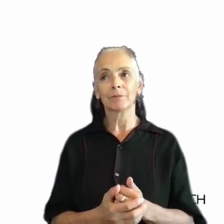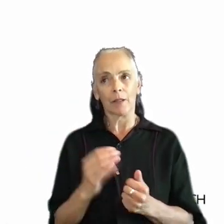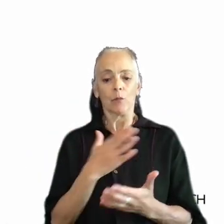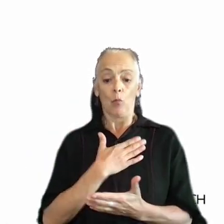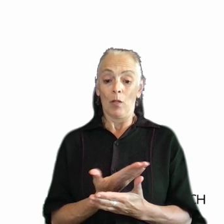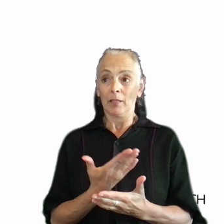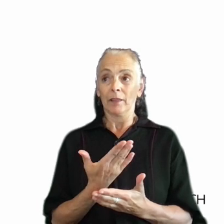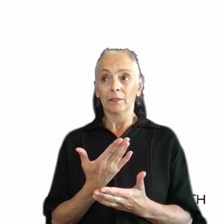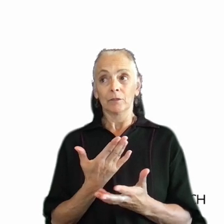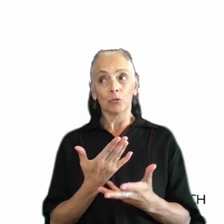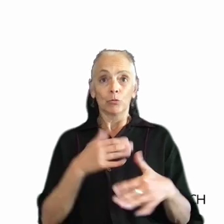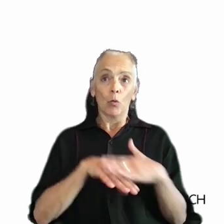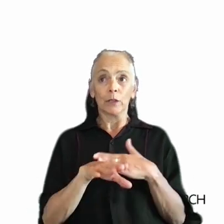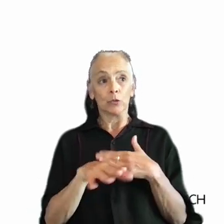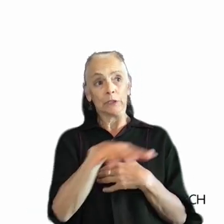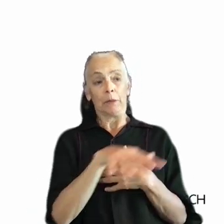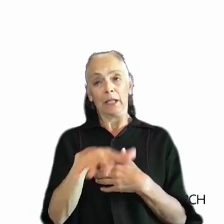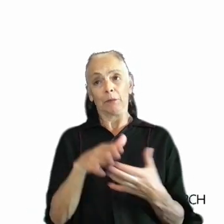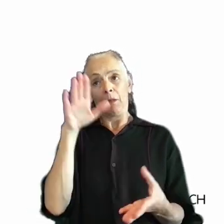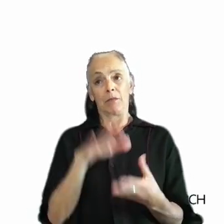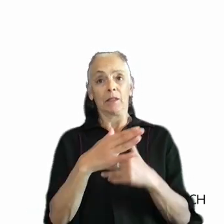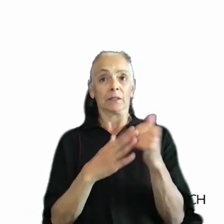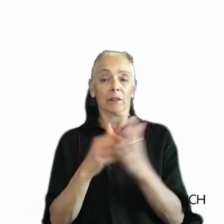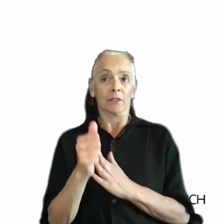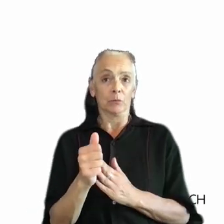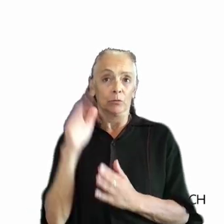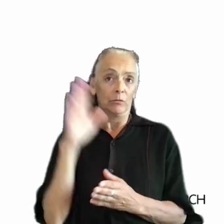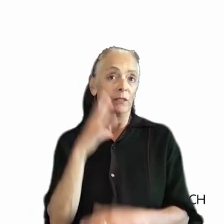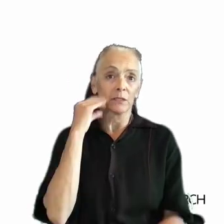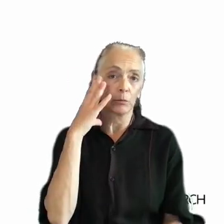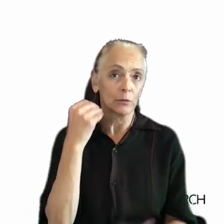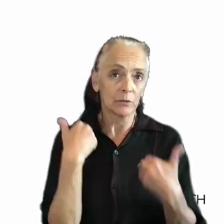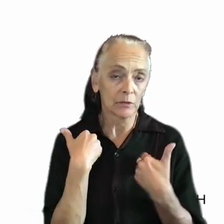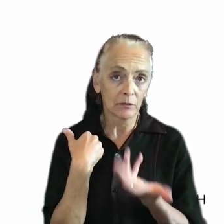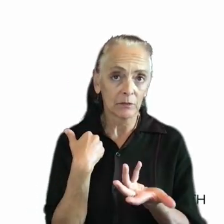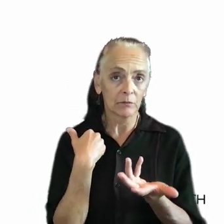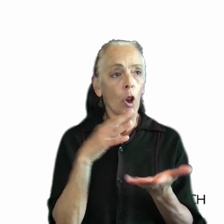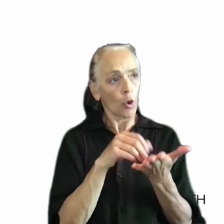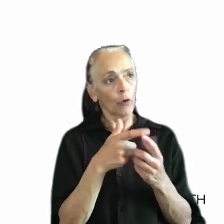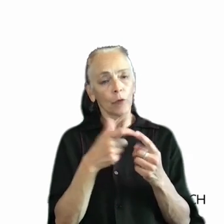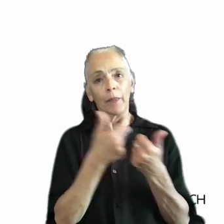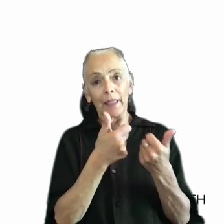You may be less comfortable or experienced with and learn from the gaming and disability community.